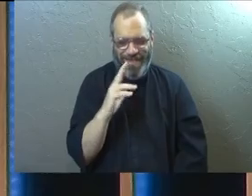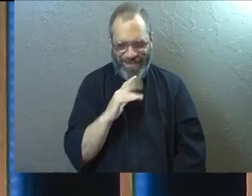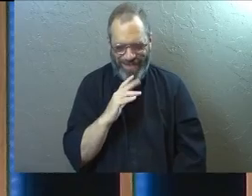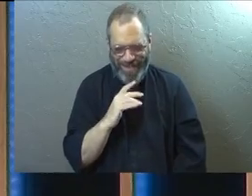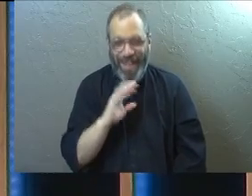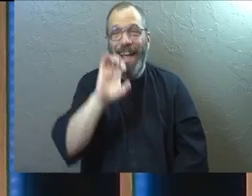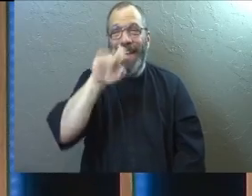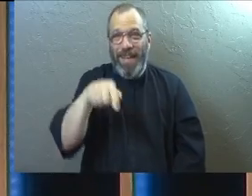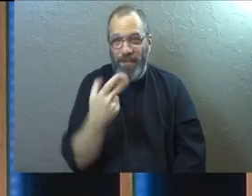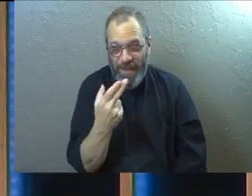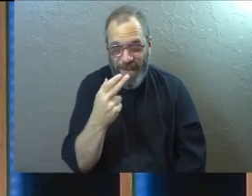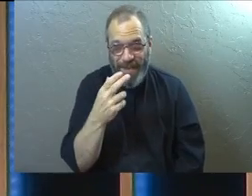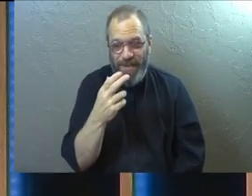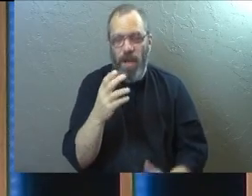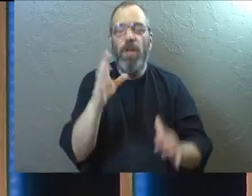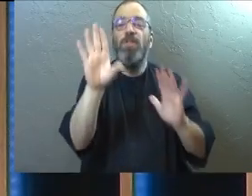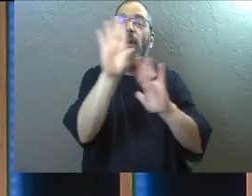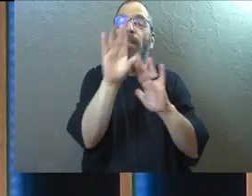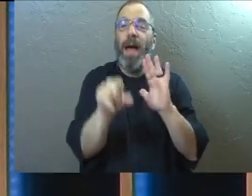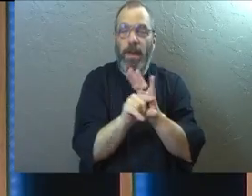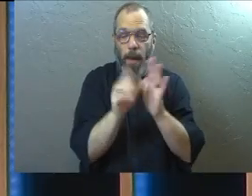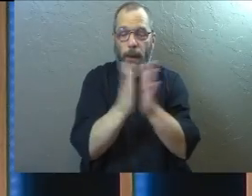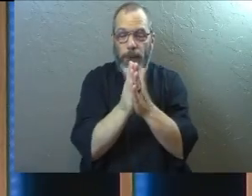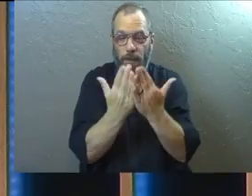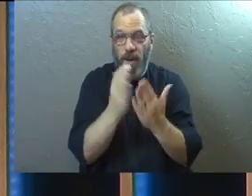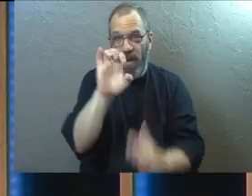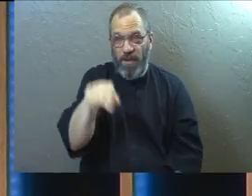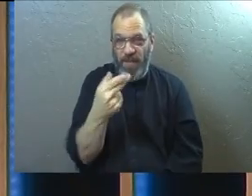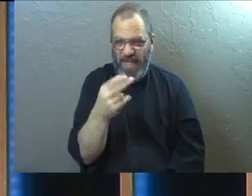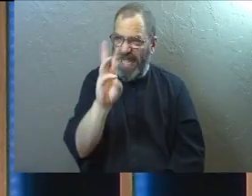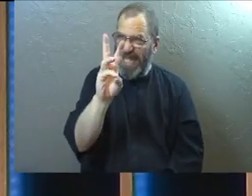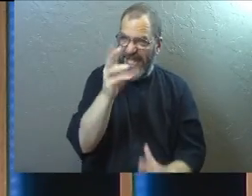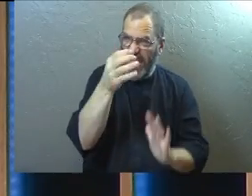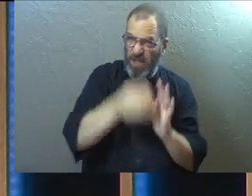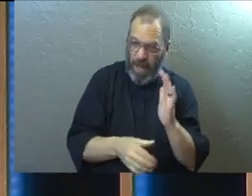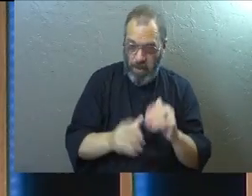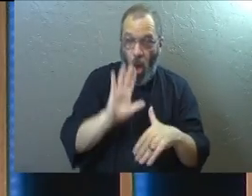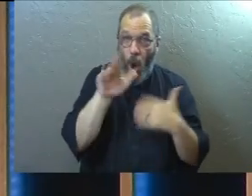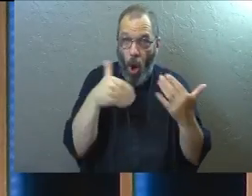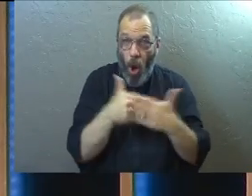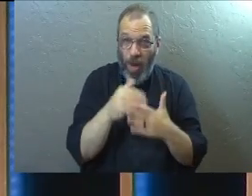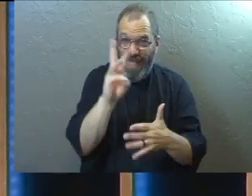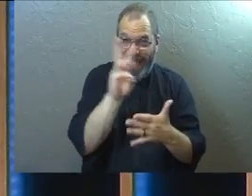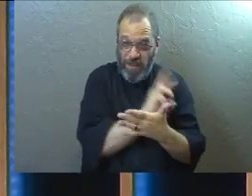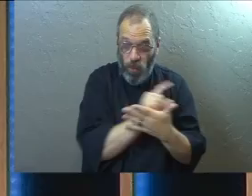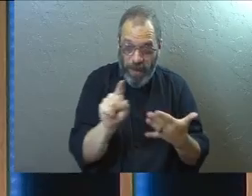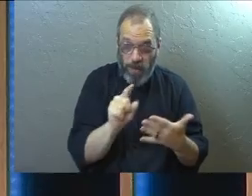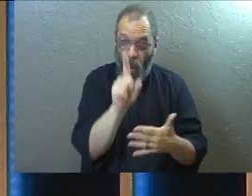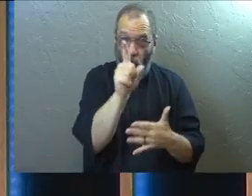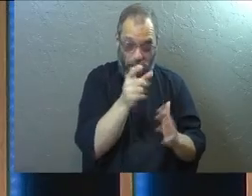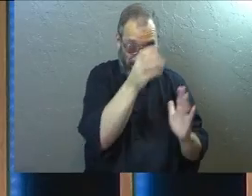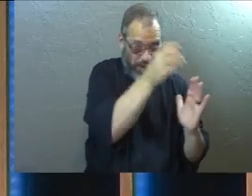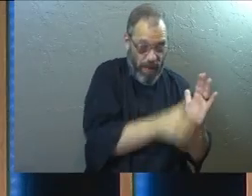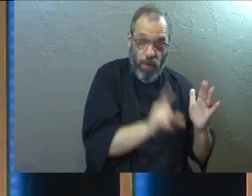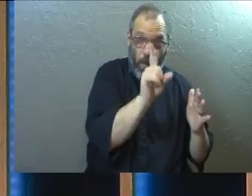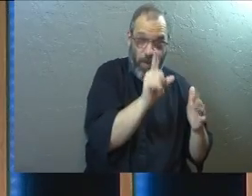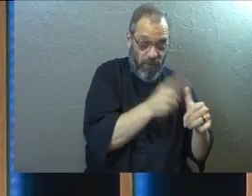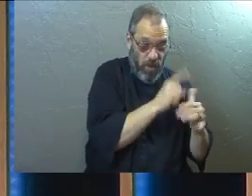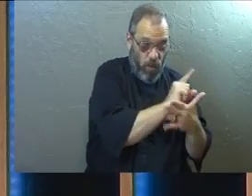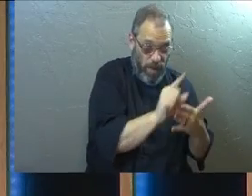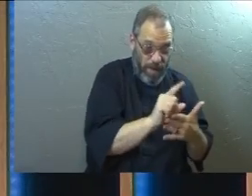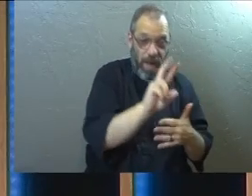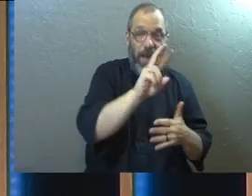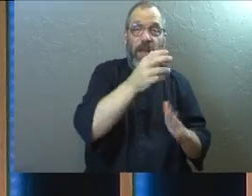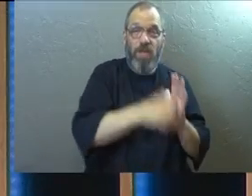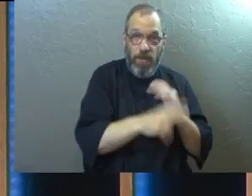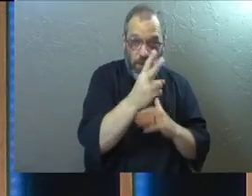background before we read the first verse. So we're going to do the book of Ephesians in six chapters. We're going to do all of them in six weeks. We're going to take one chapter per week. And the